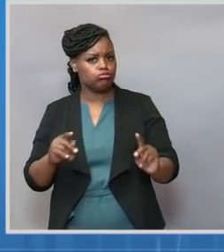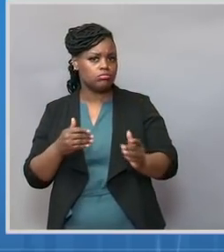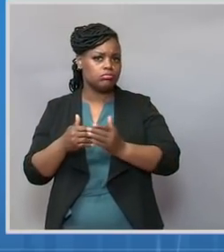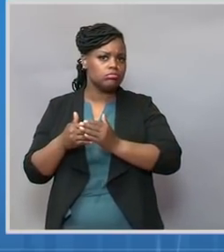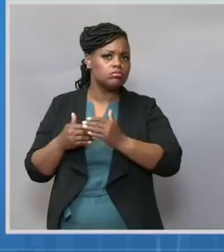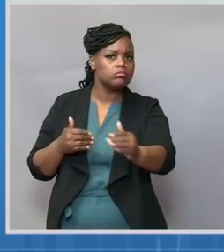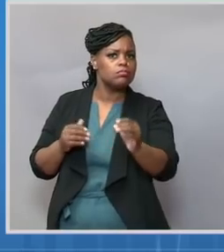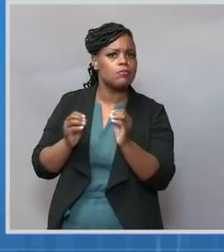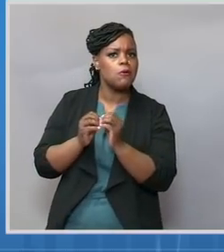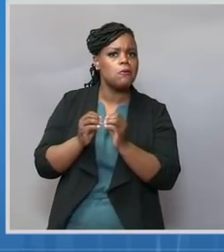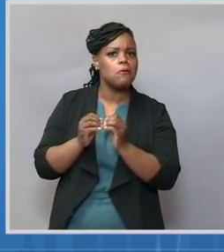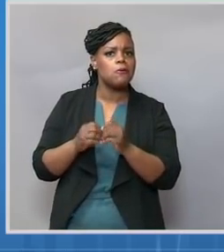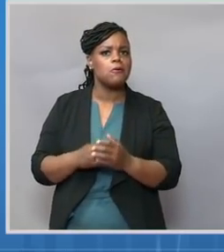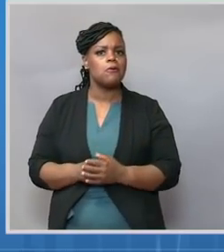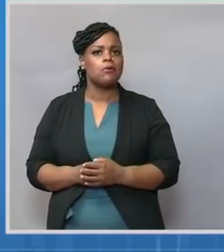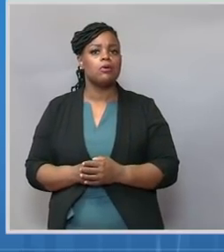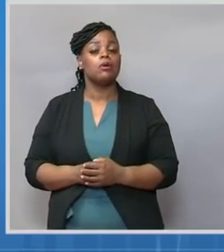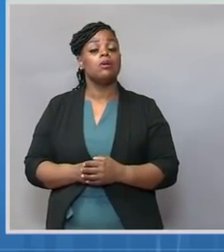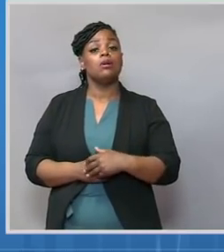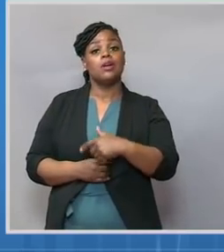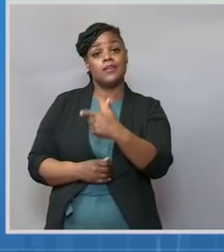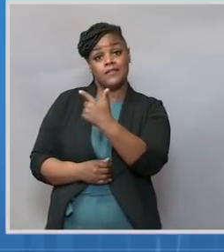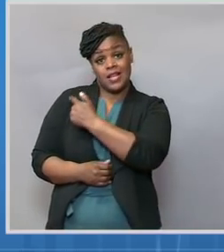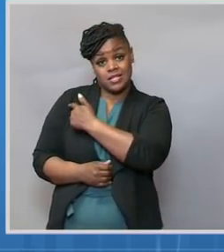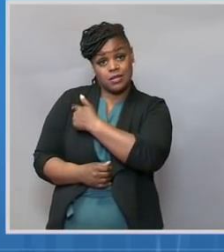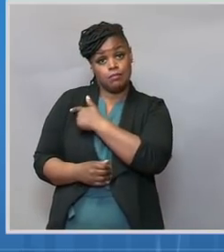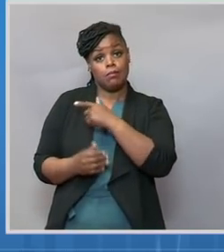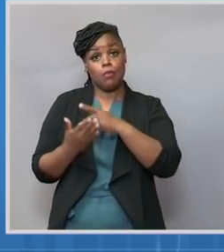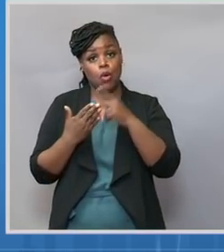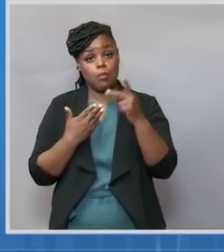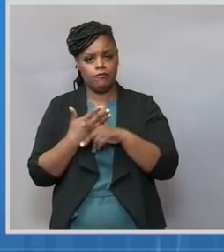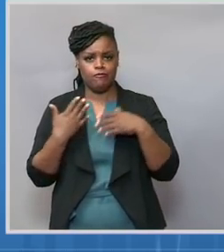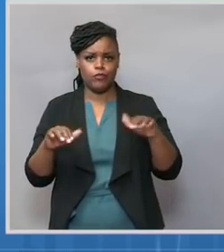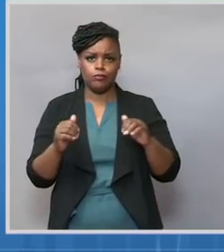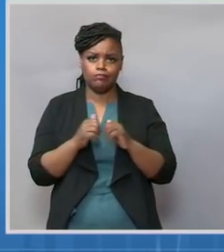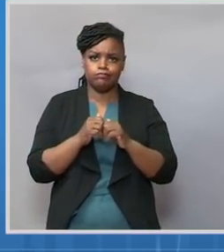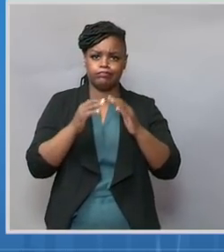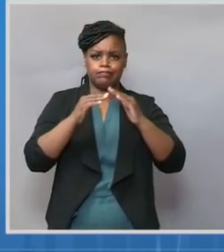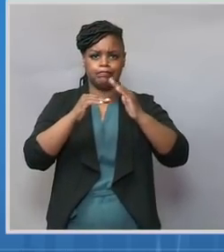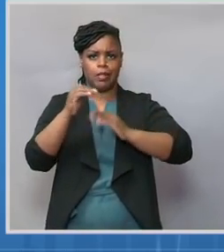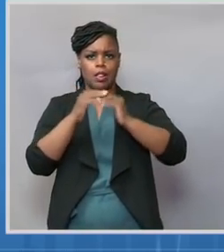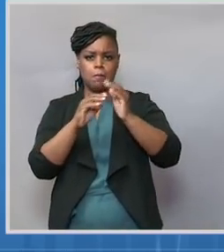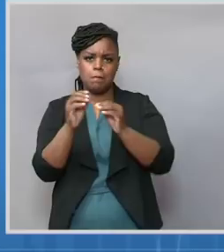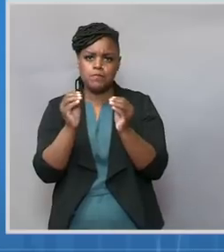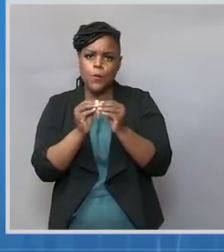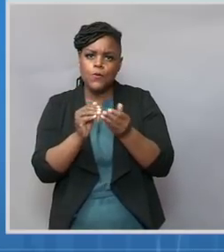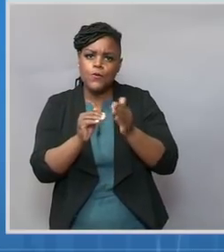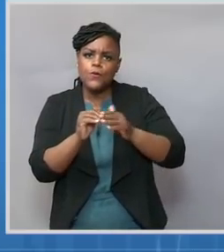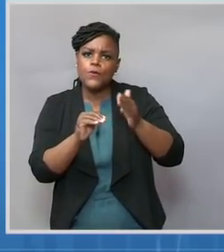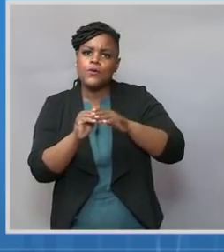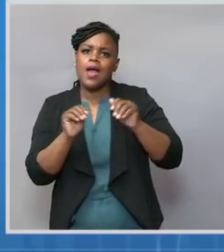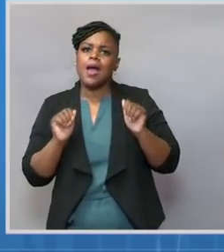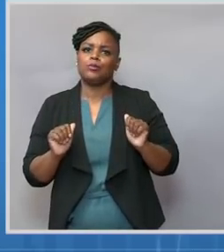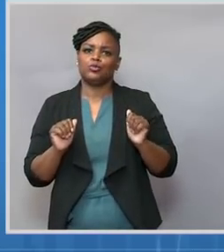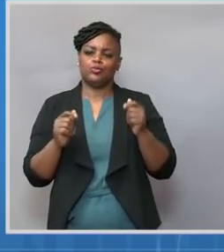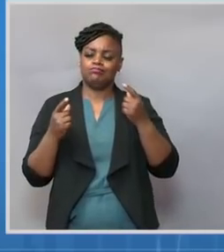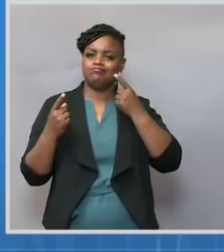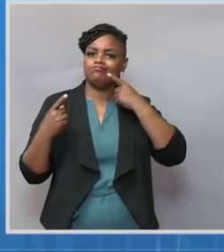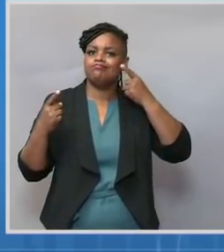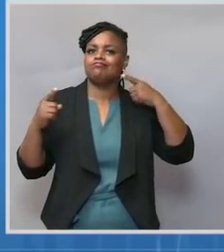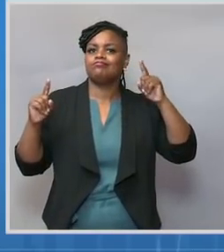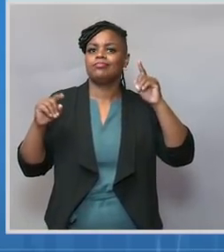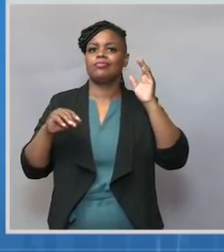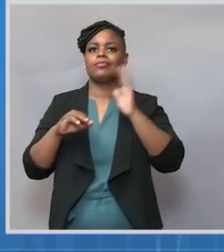Because of the vaccination program we have built, we are further along than many predicted. That's a very good thing.